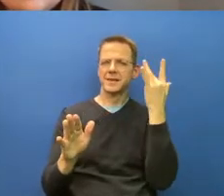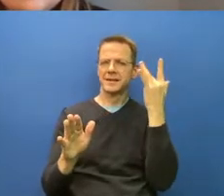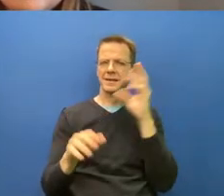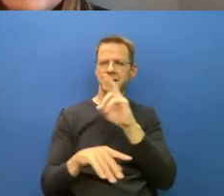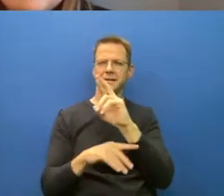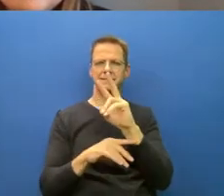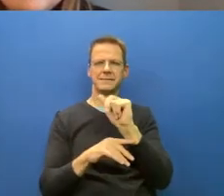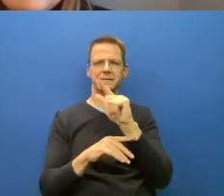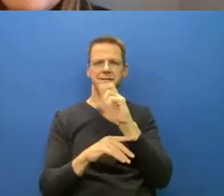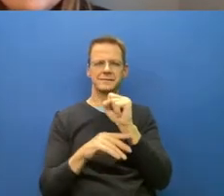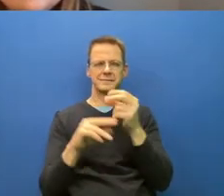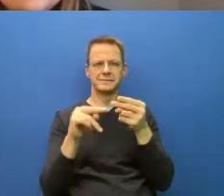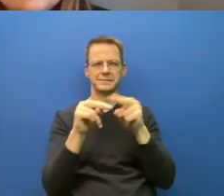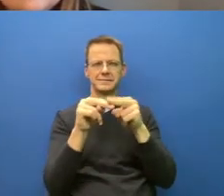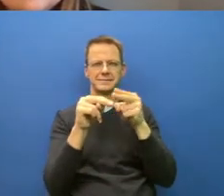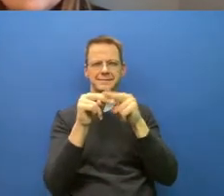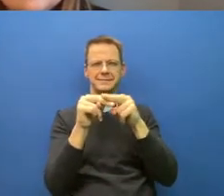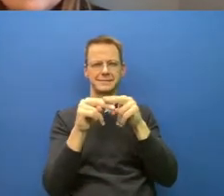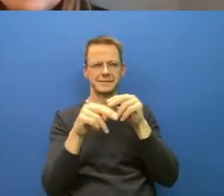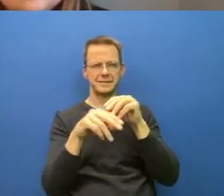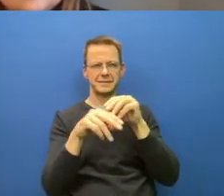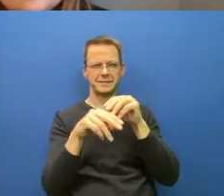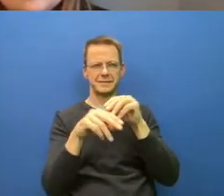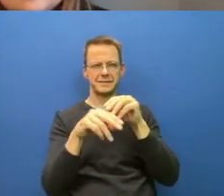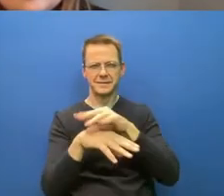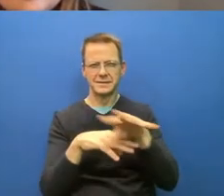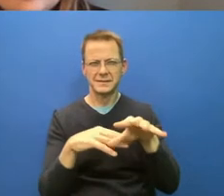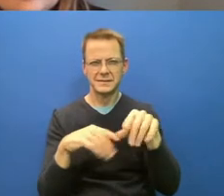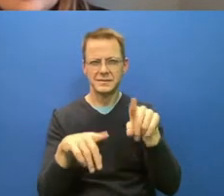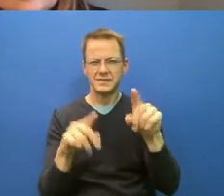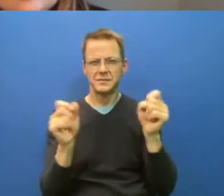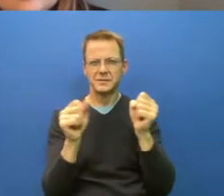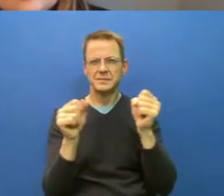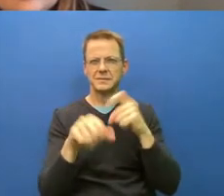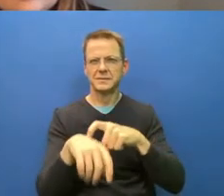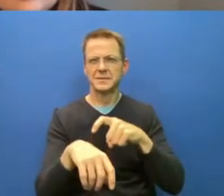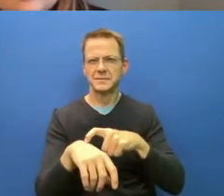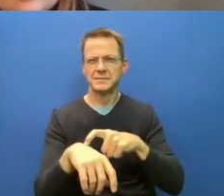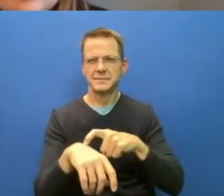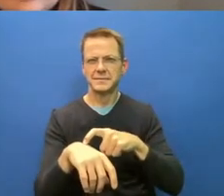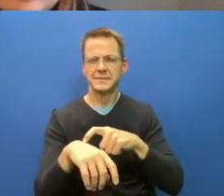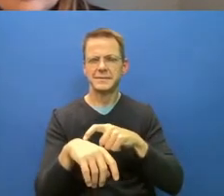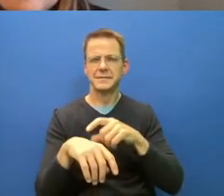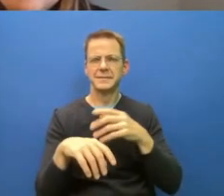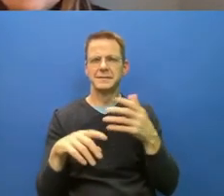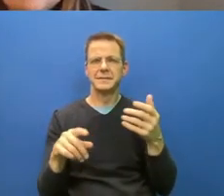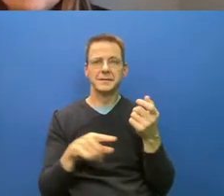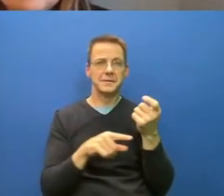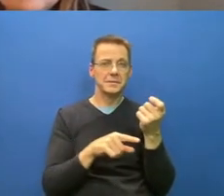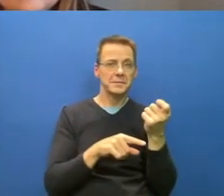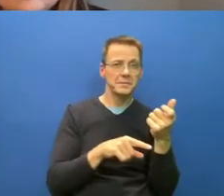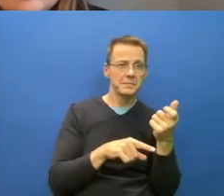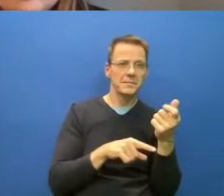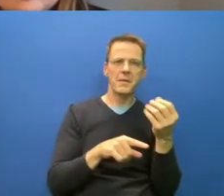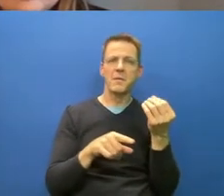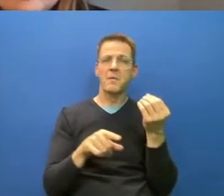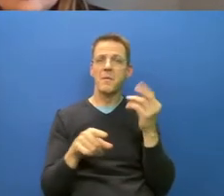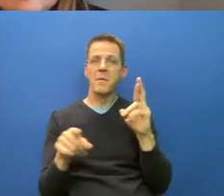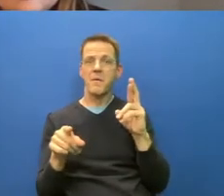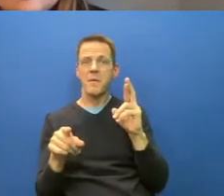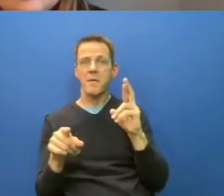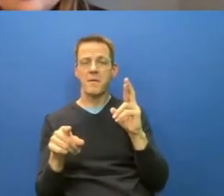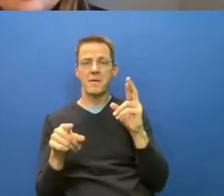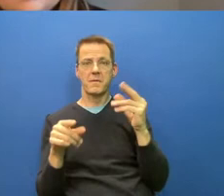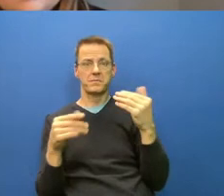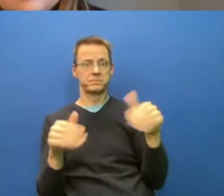needs to be paid attention to. So I guess, when do we worry about that R value? We all know over one is not good.